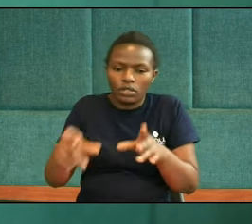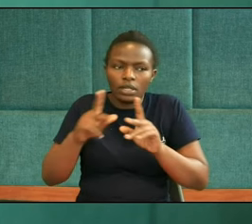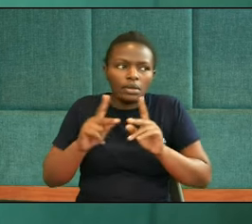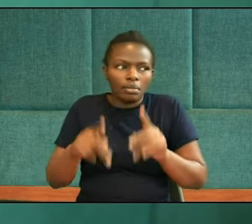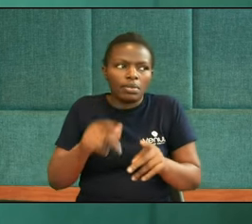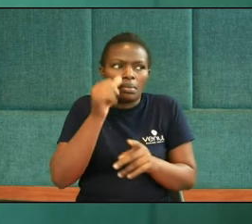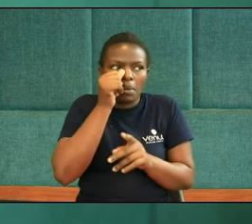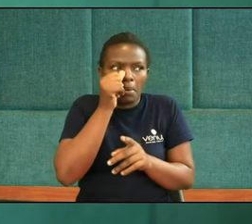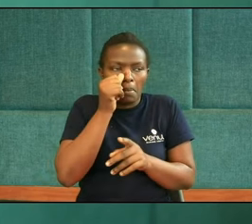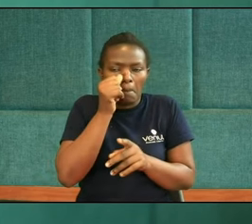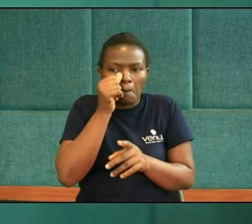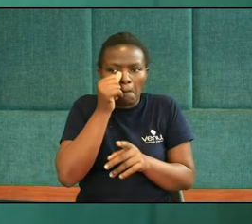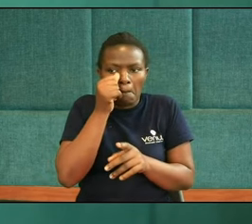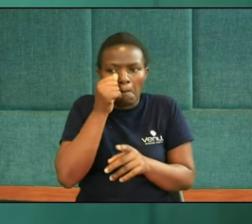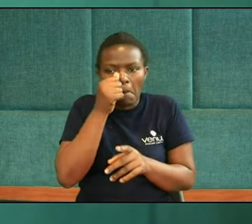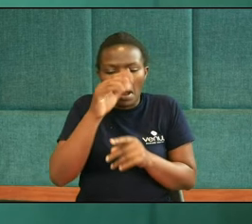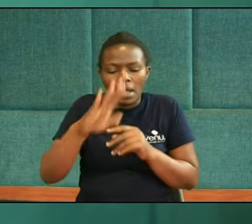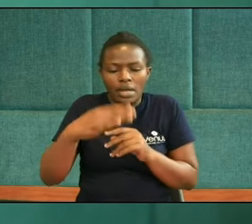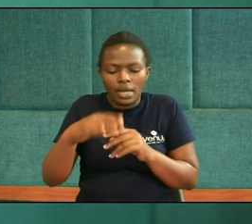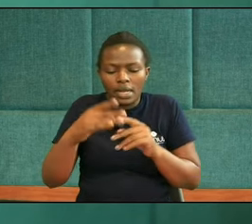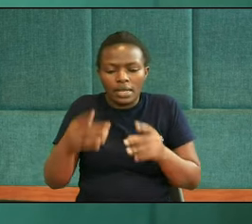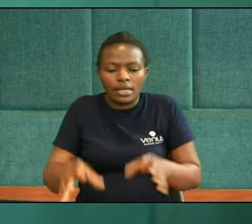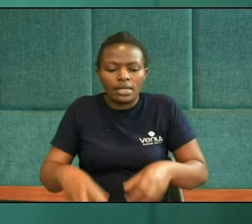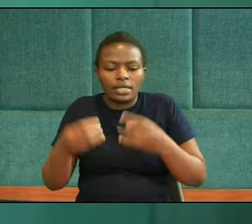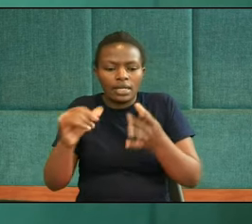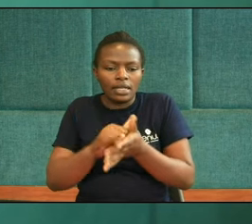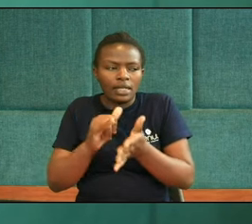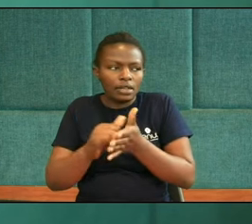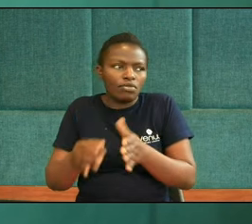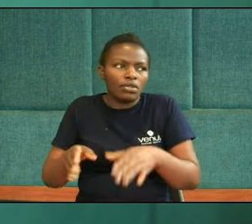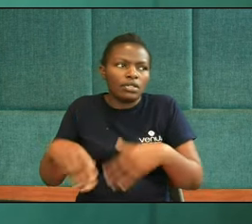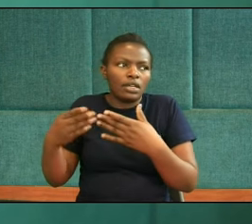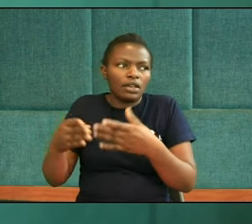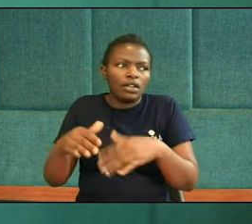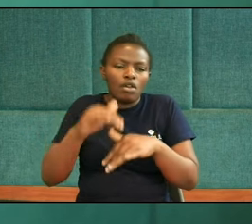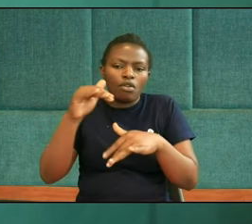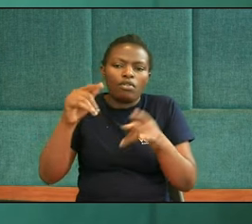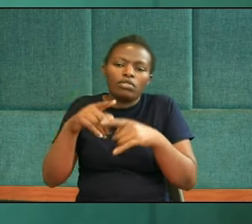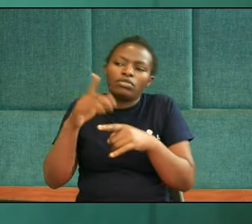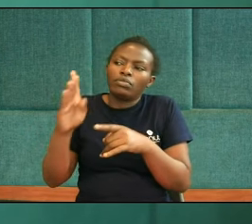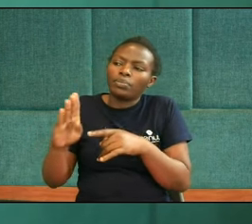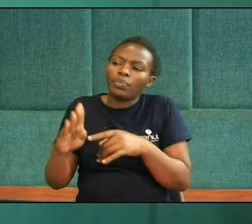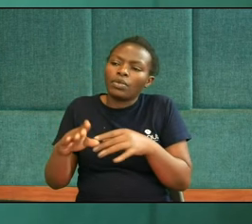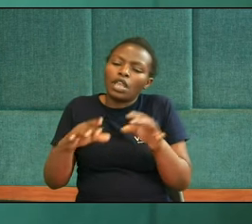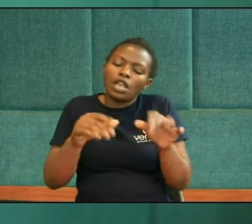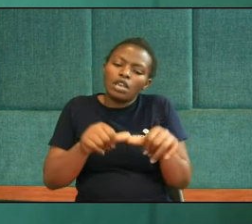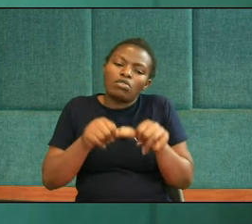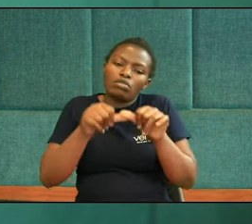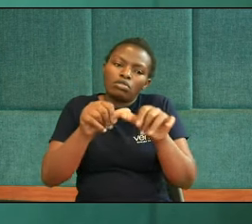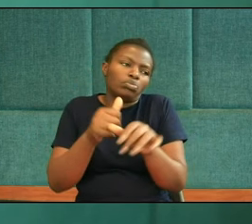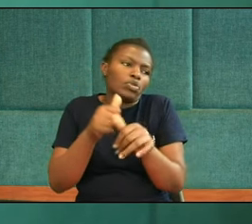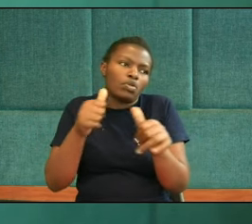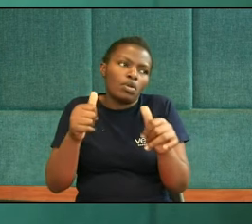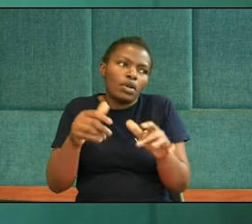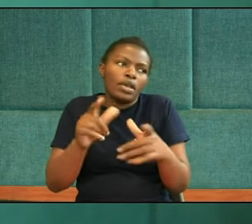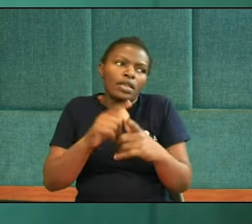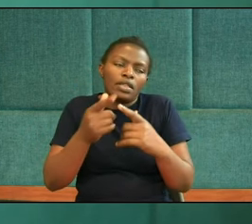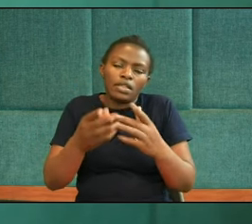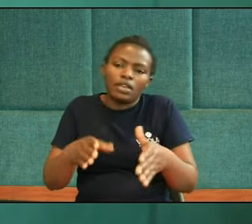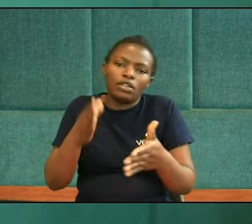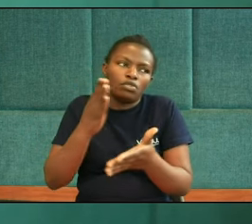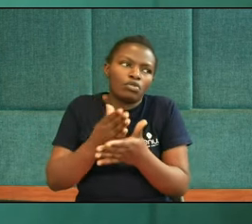were given over to it It prospered in everything it did And truth was drawn to the ground